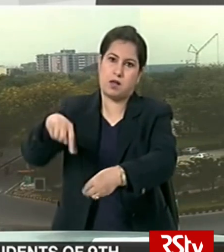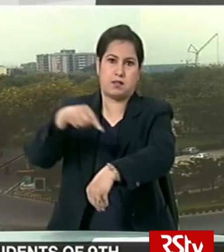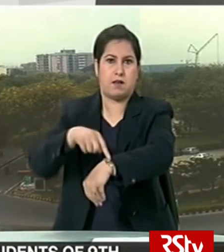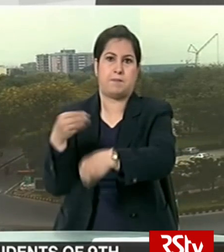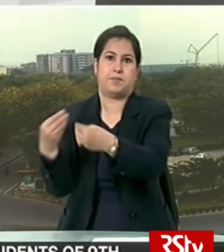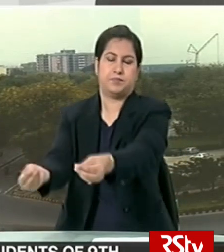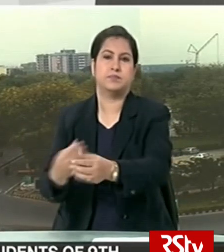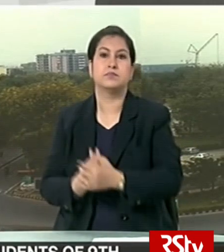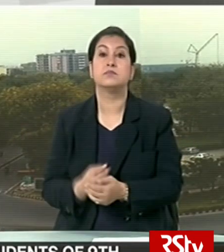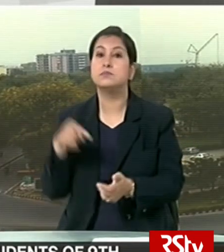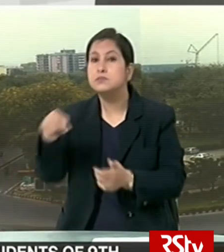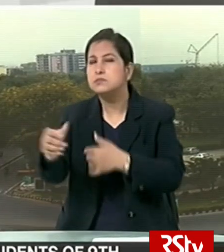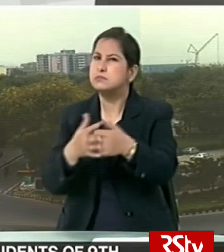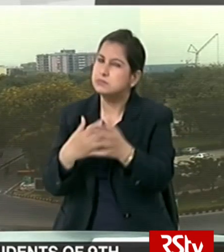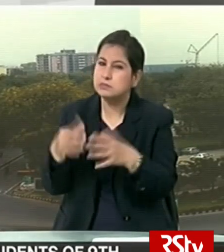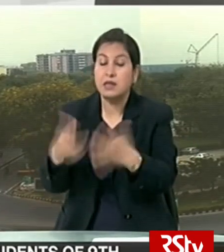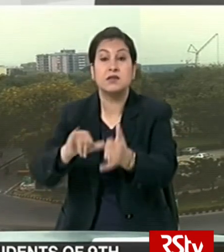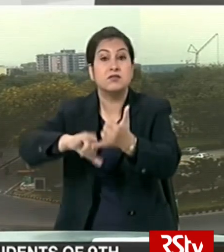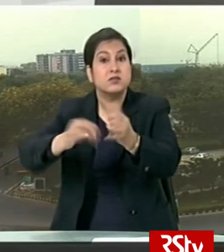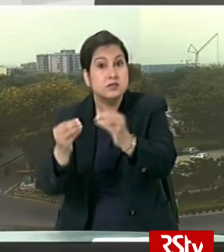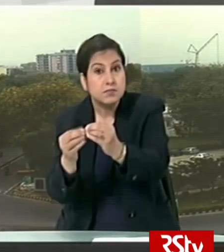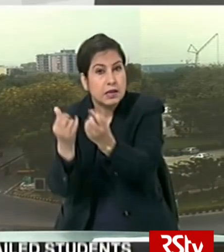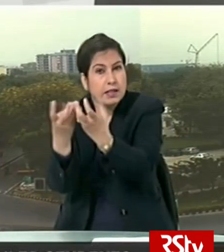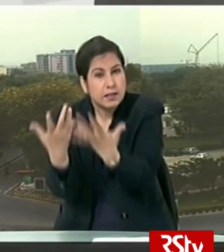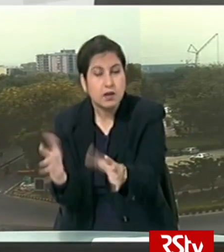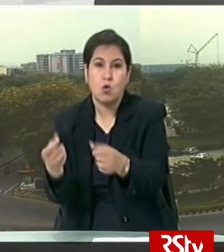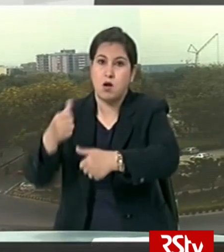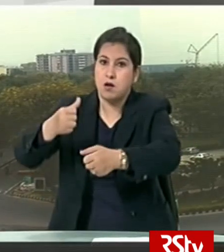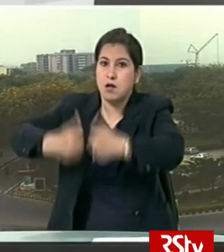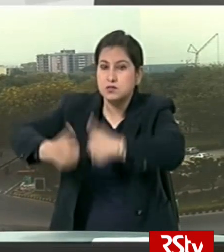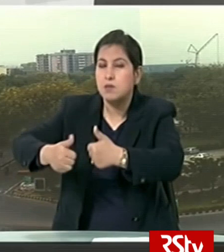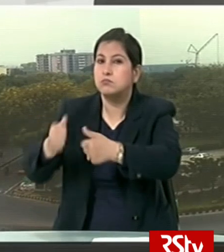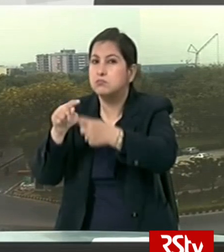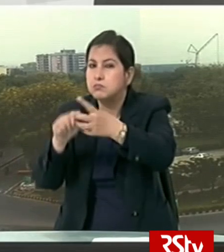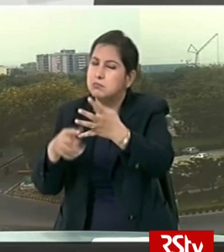facility is to be extended irrespective of the number of subjects and attempts